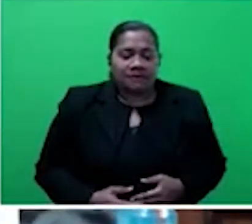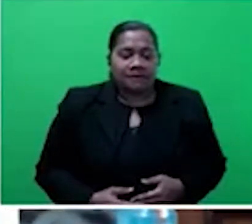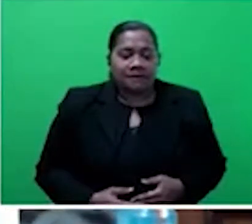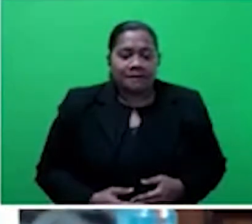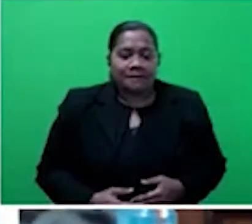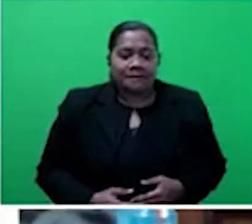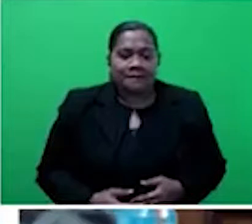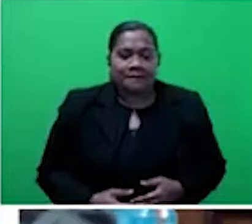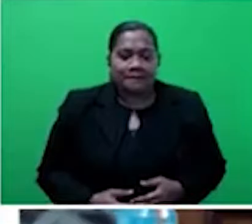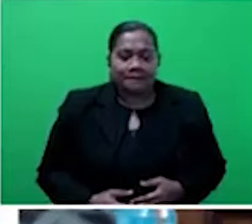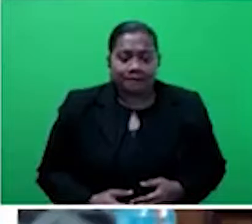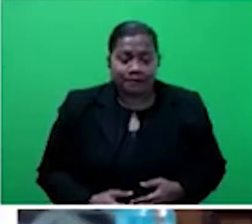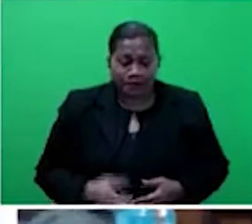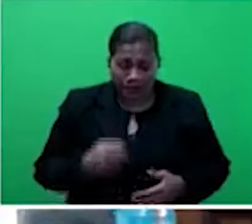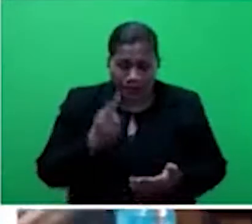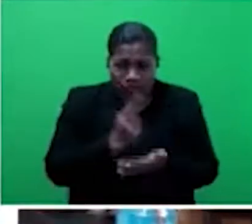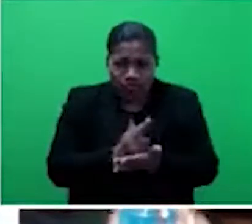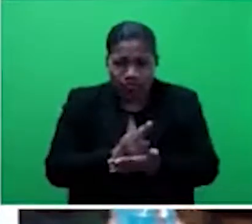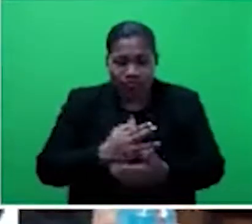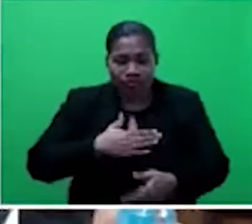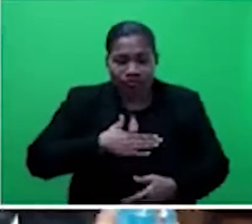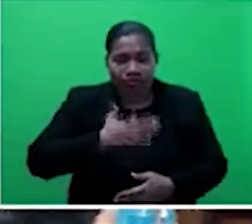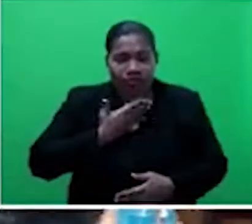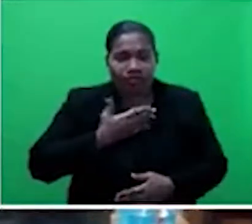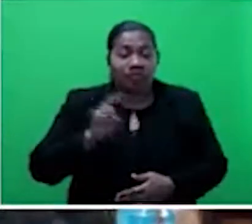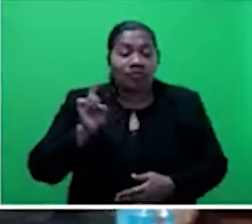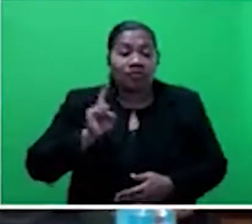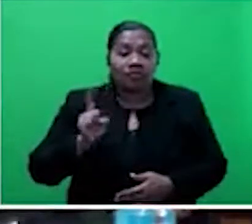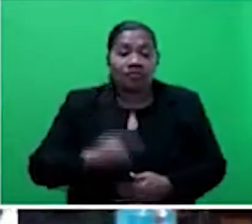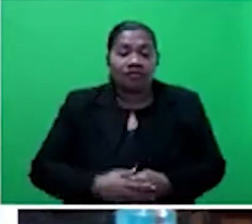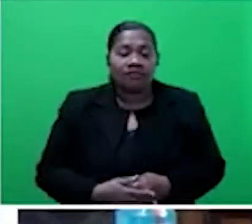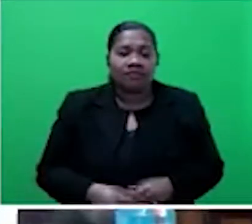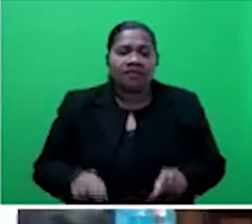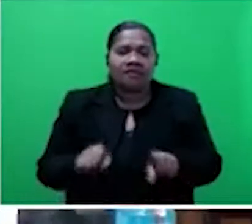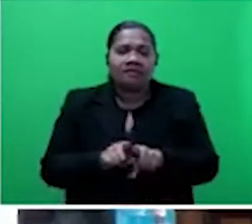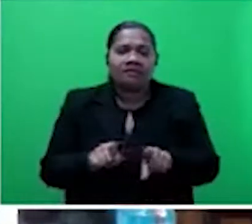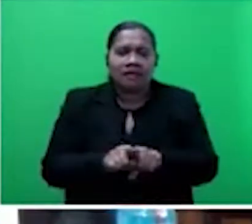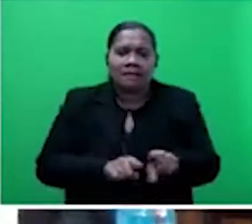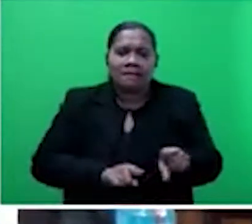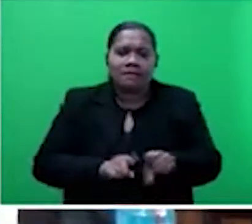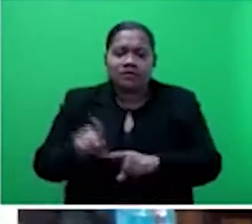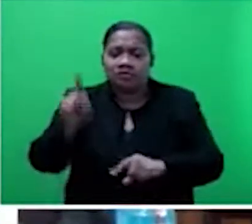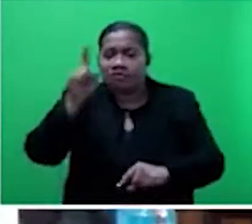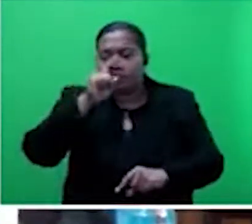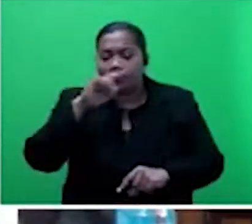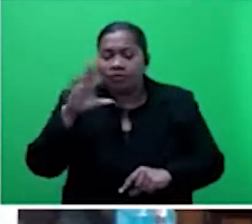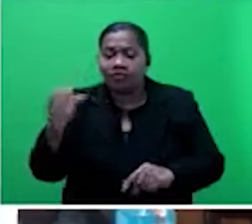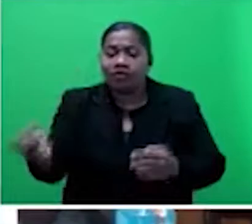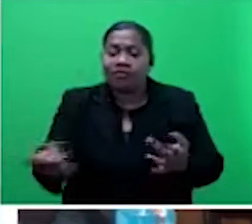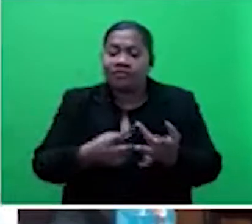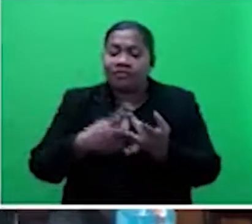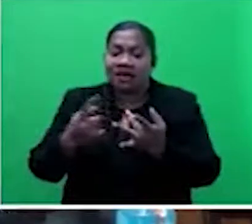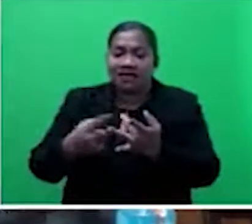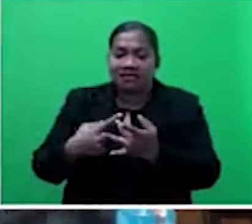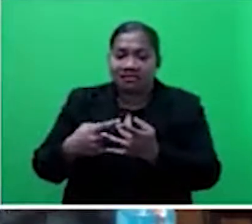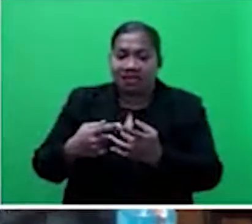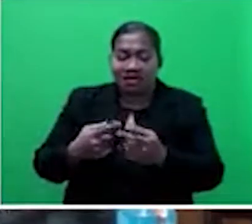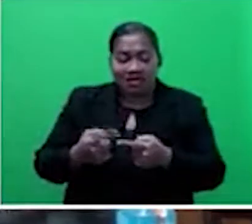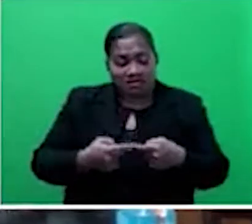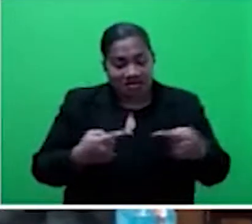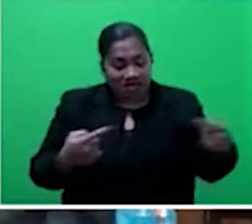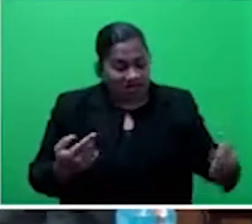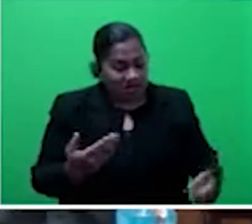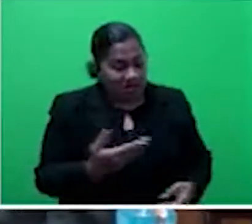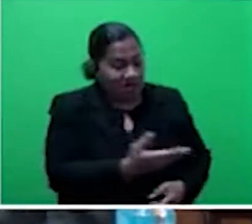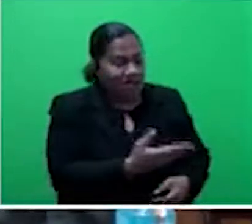what is really interesting is this, that like most of the people from the other side, there